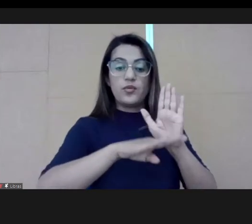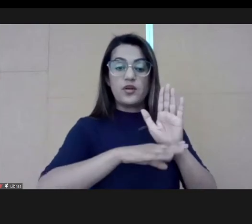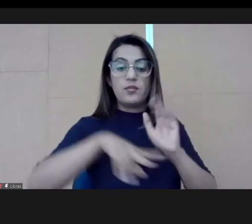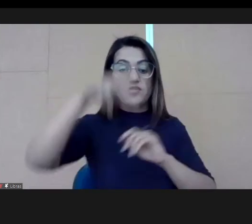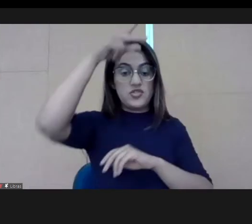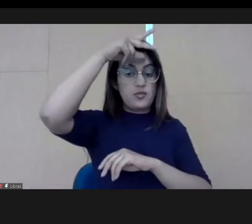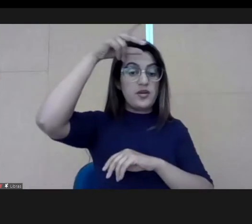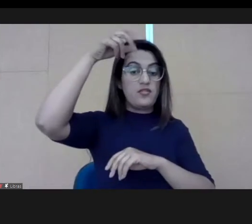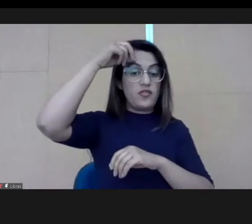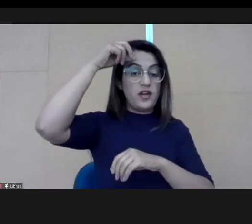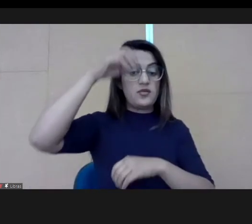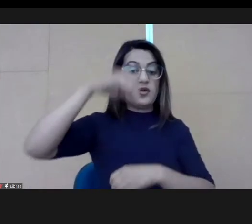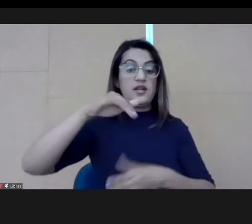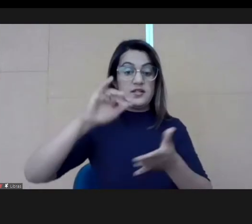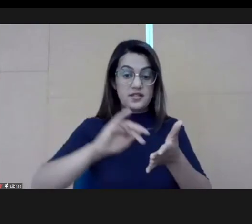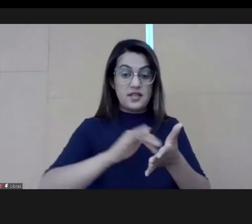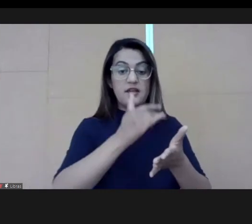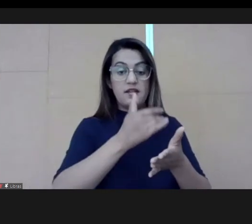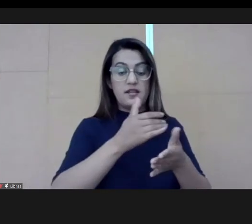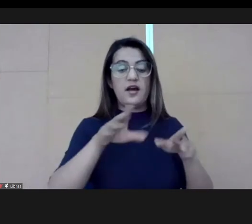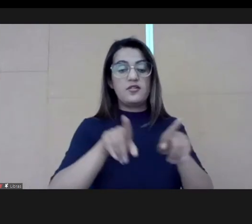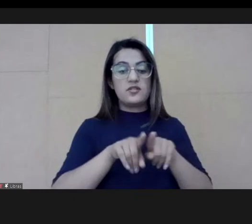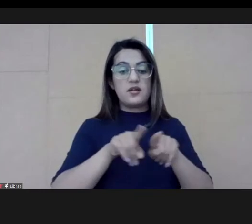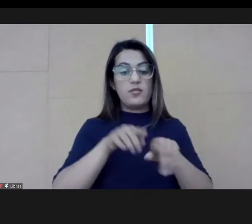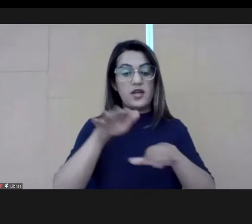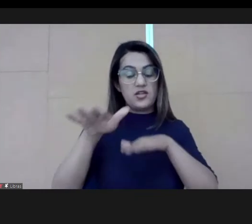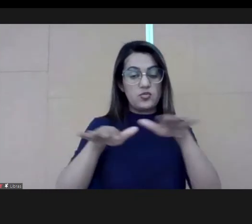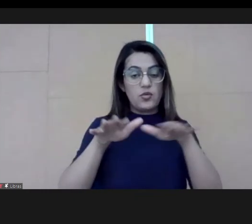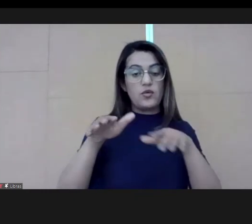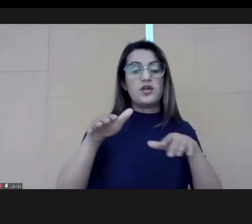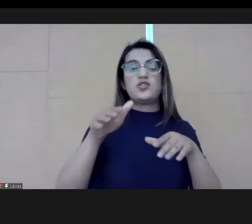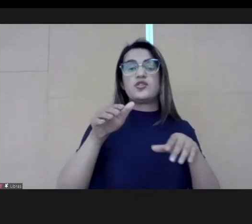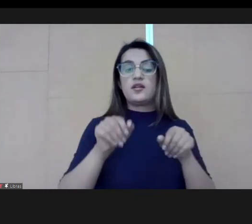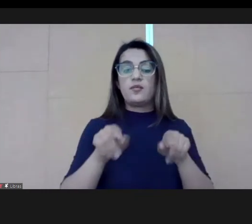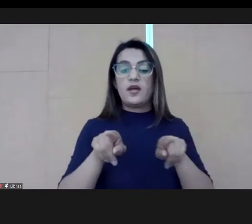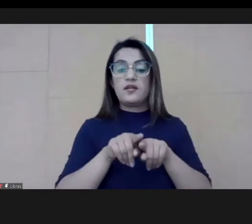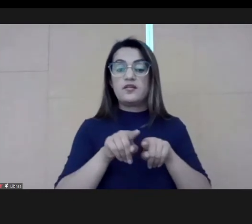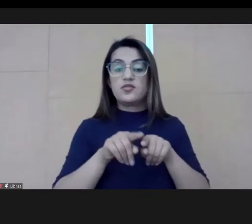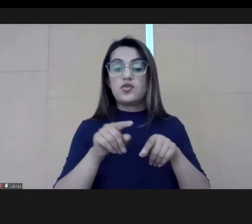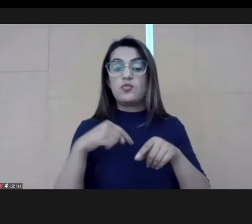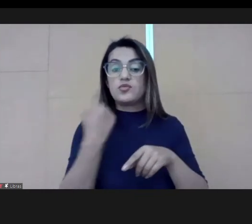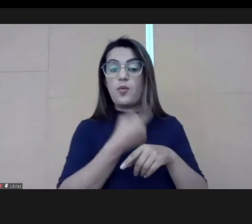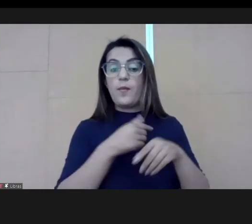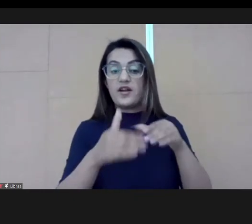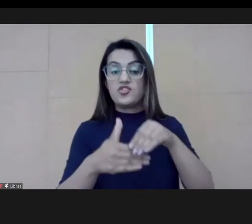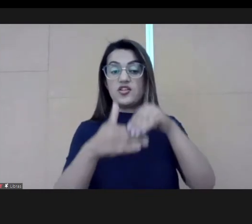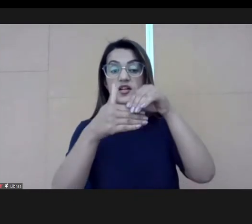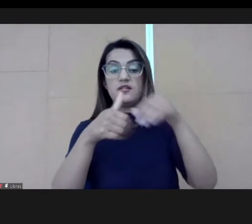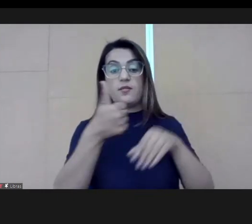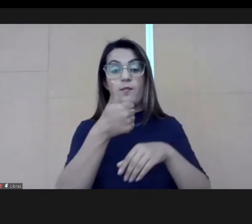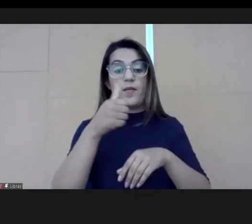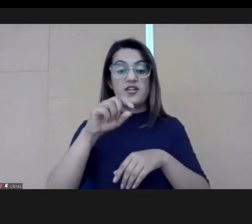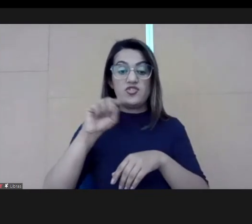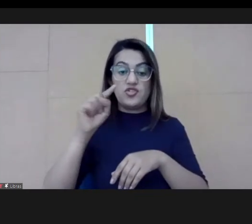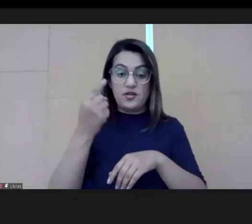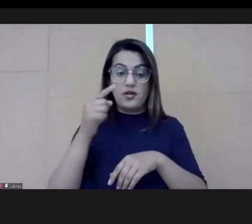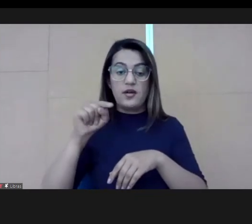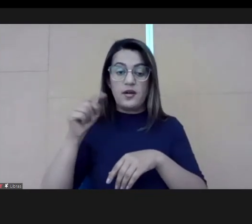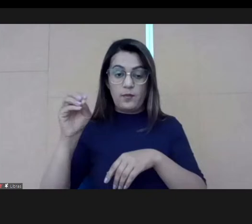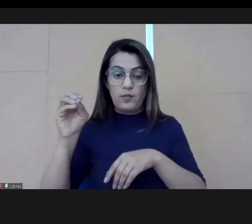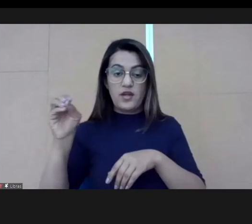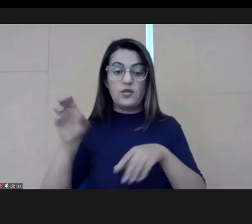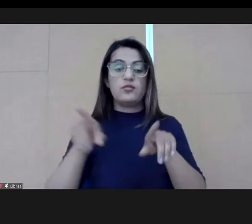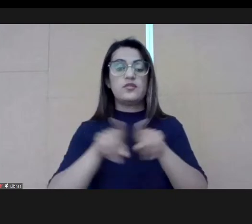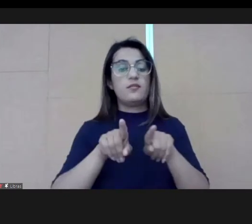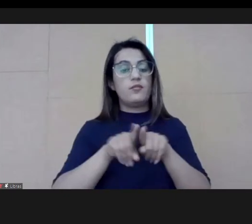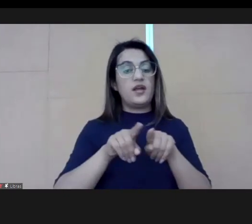formation program for them, and we had around 1